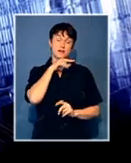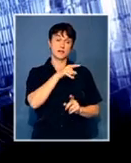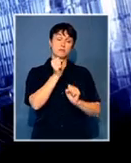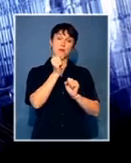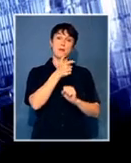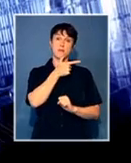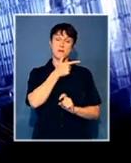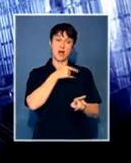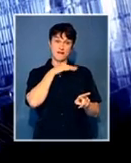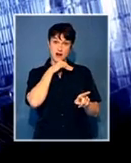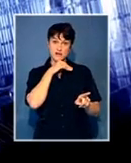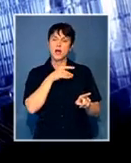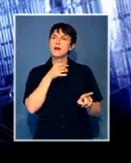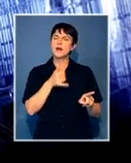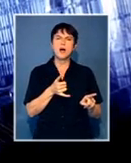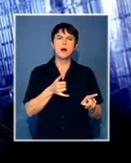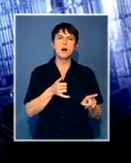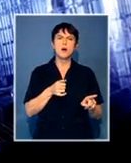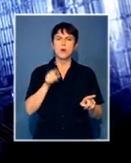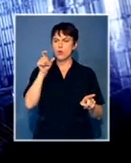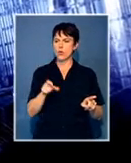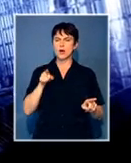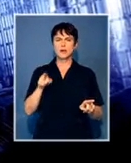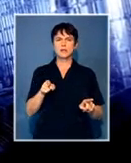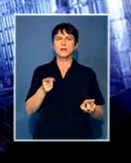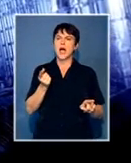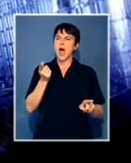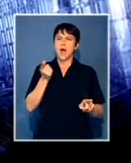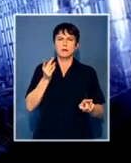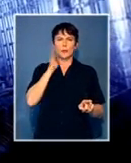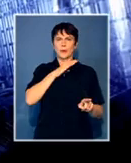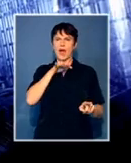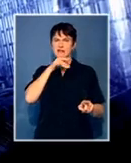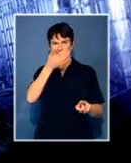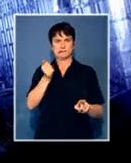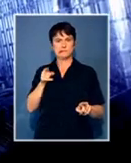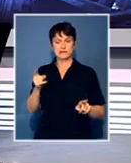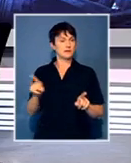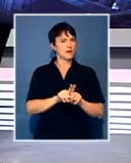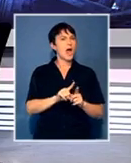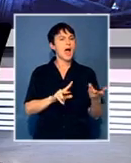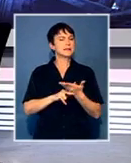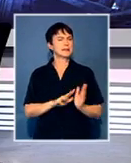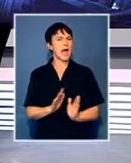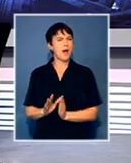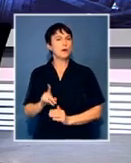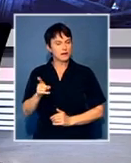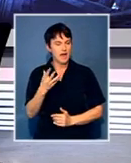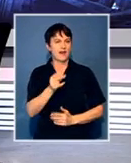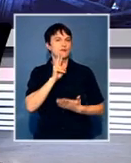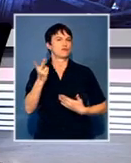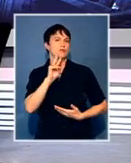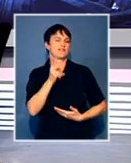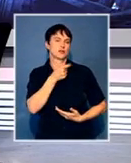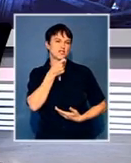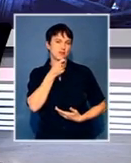at the moment, we've got a multi-translation services. Prof, we're going to have a wrap now, I need to... Ten